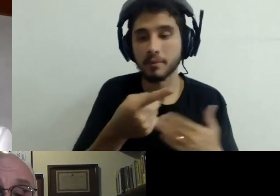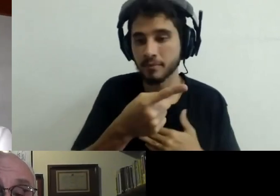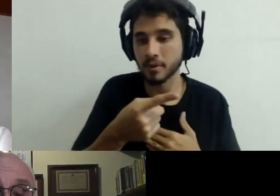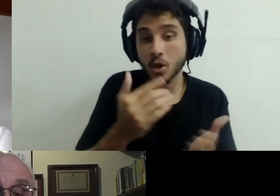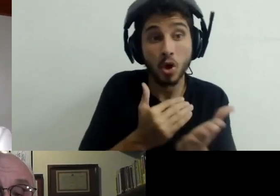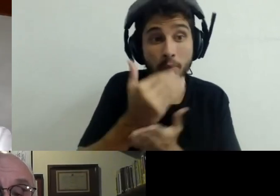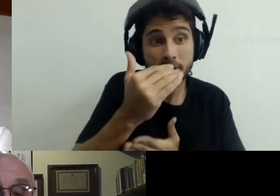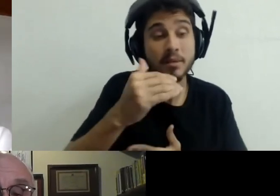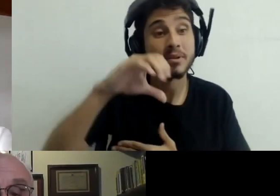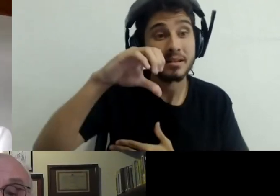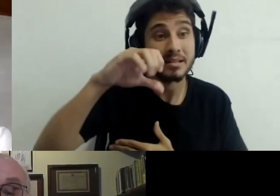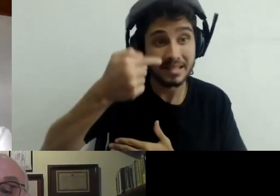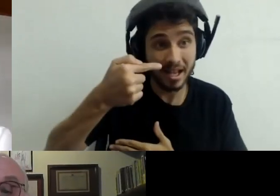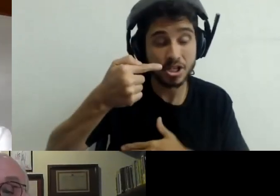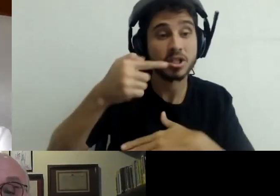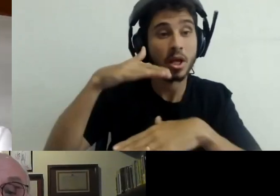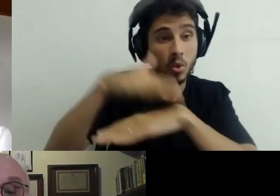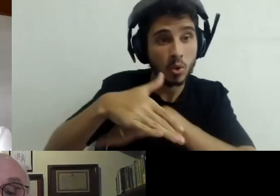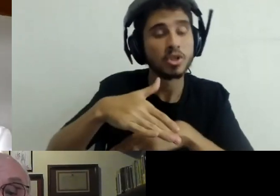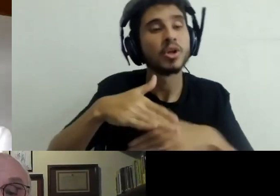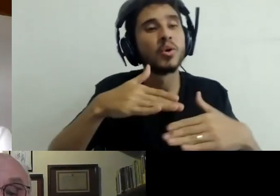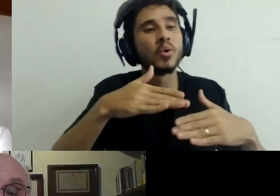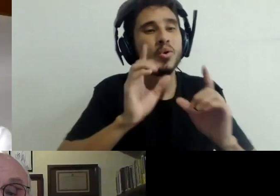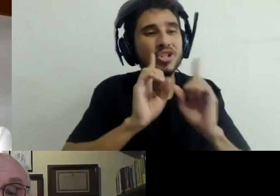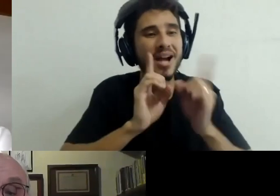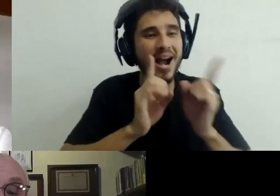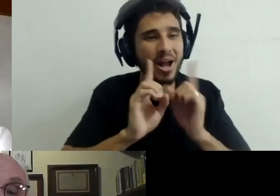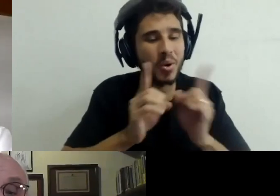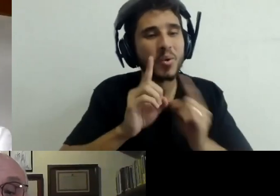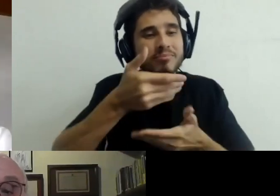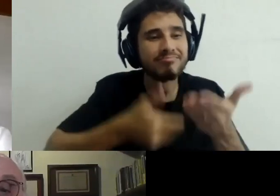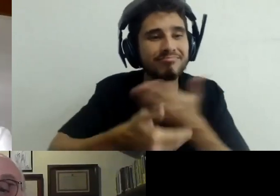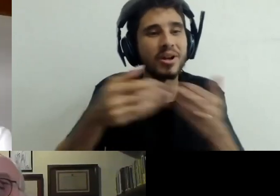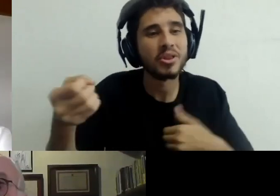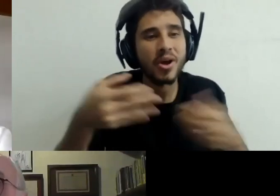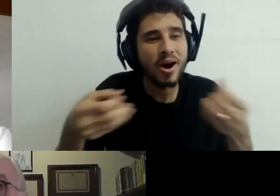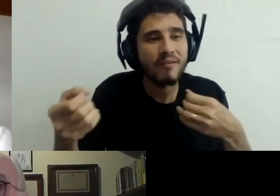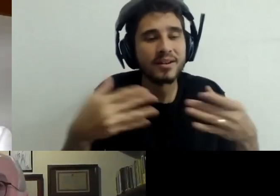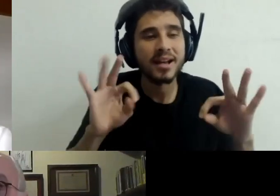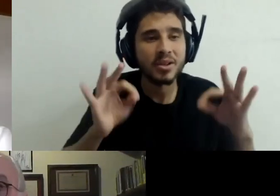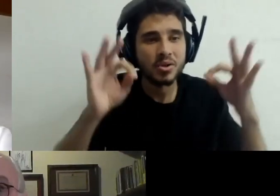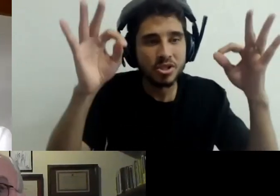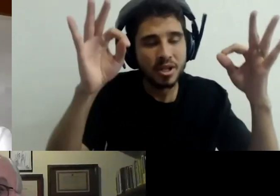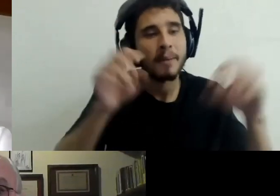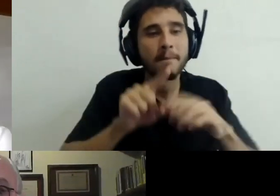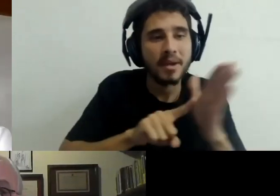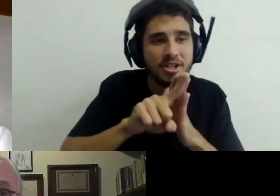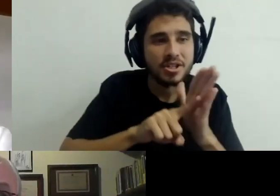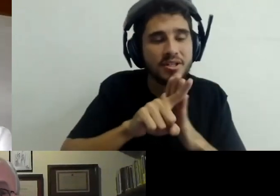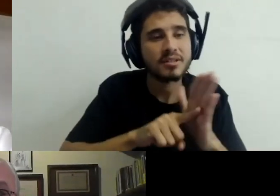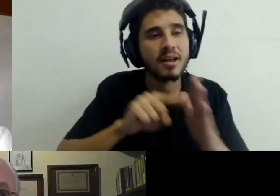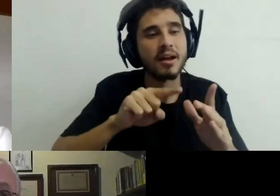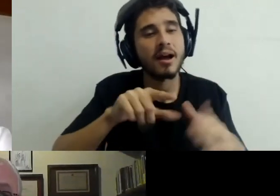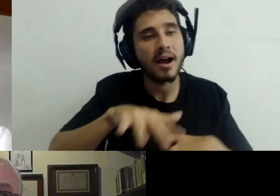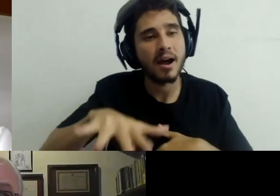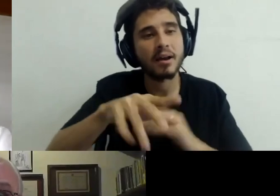Diálogo 1. Novas tecnologias de pesquisa e intervenção em educação. Até já, então.